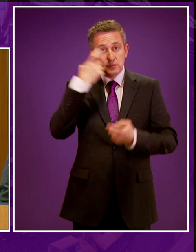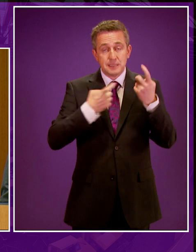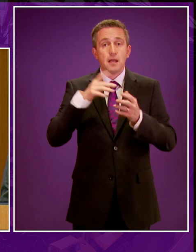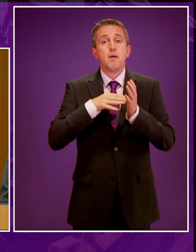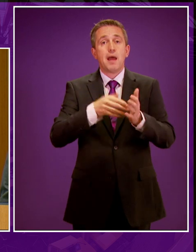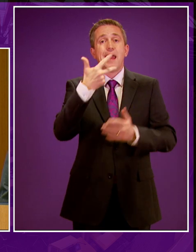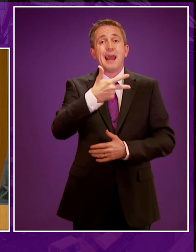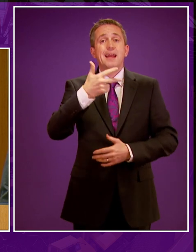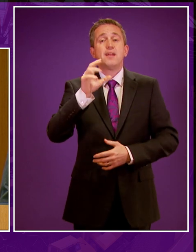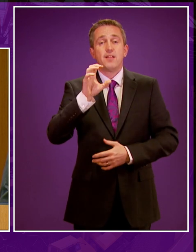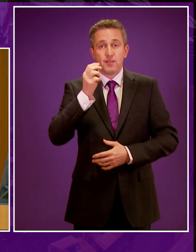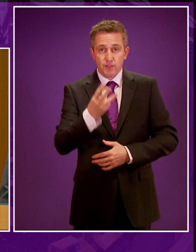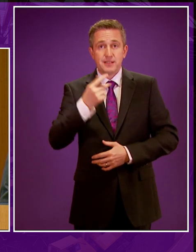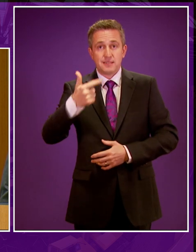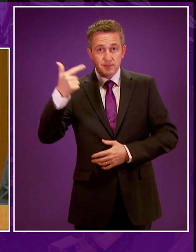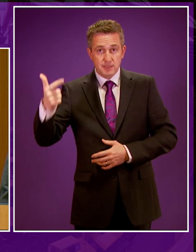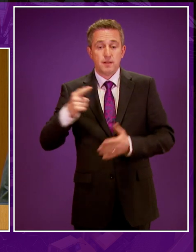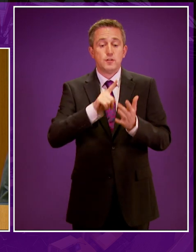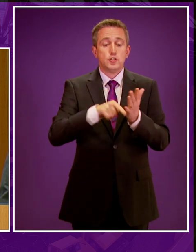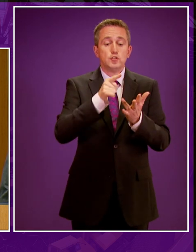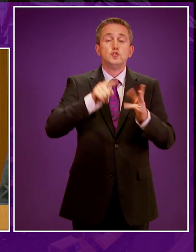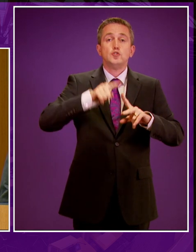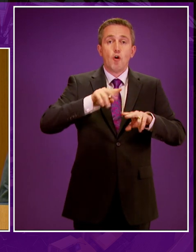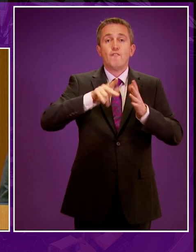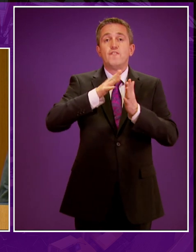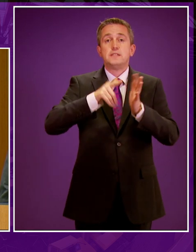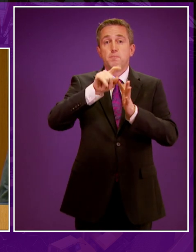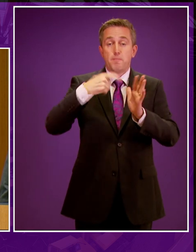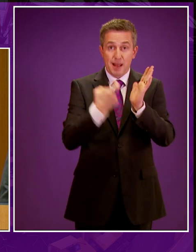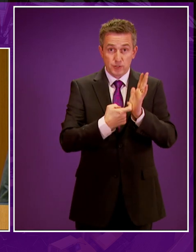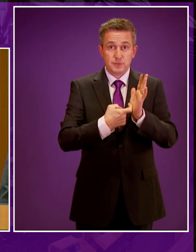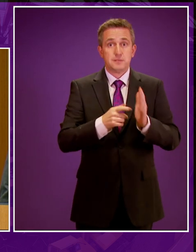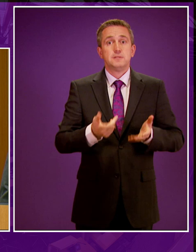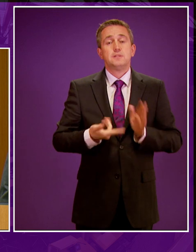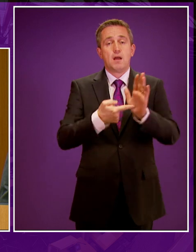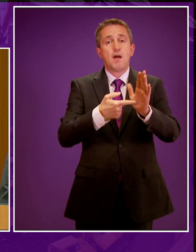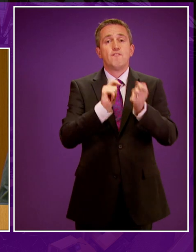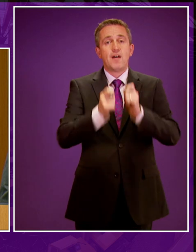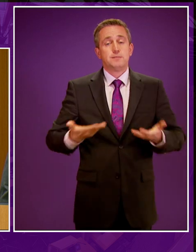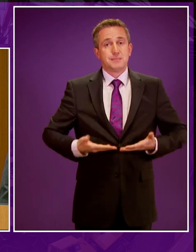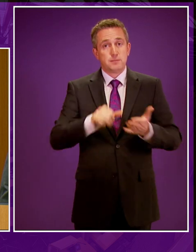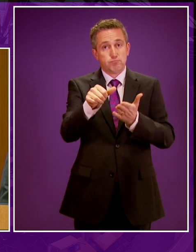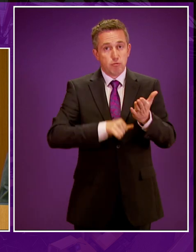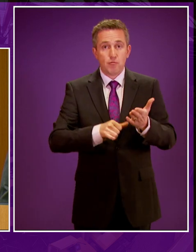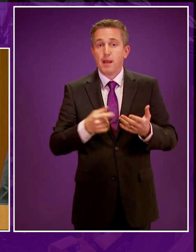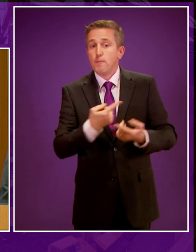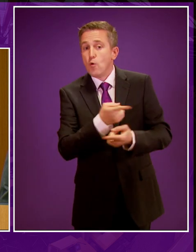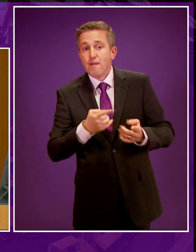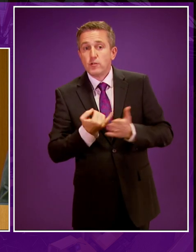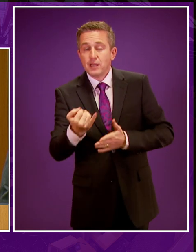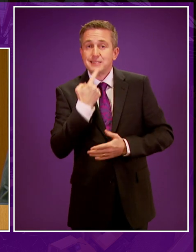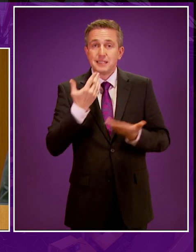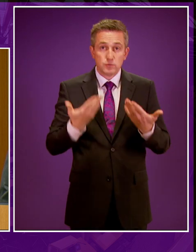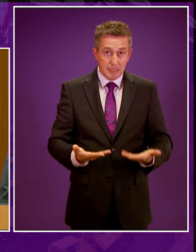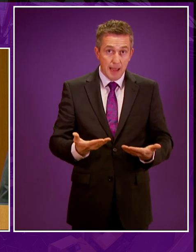8377 in the name of Joe Fitzpatrick on behalf of the Bureau setting out a revised business programme. I would ask any member who objects to say so